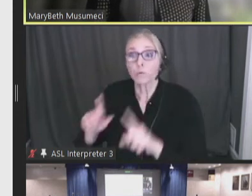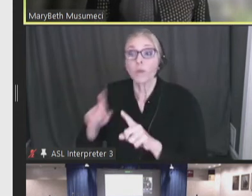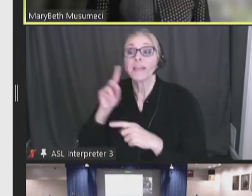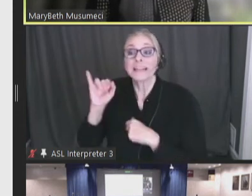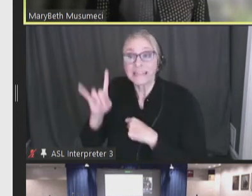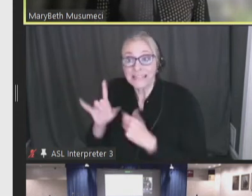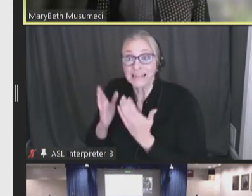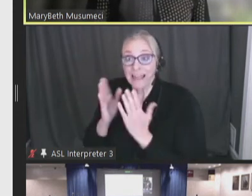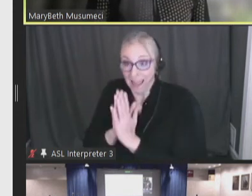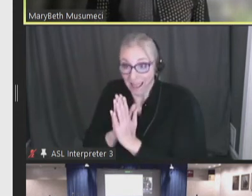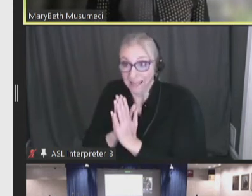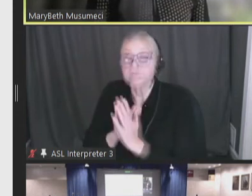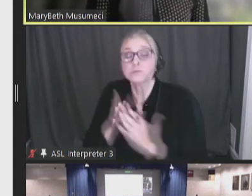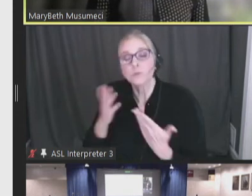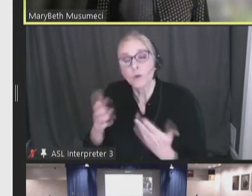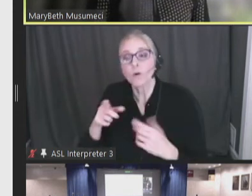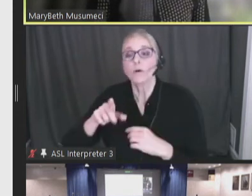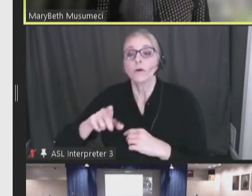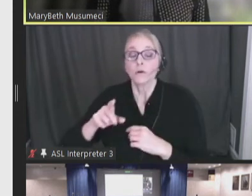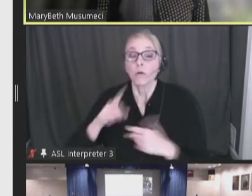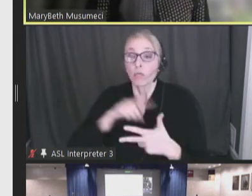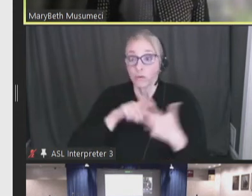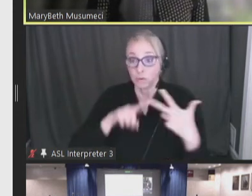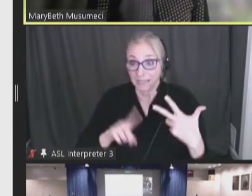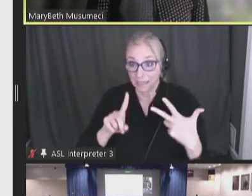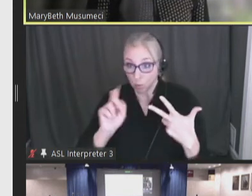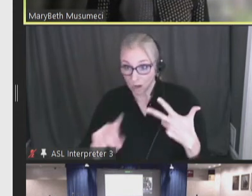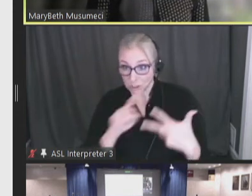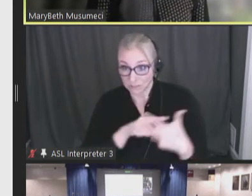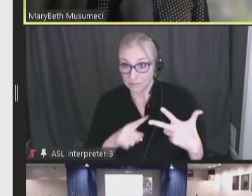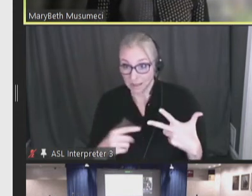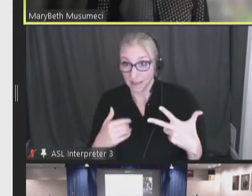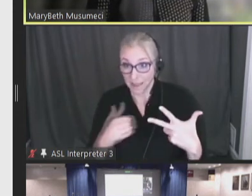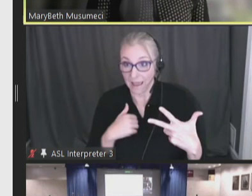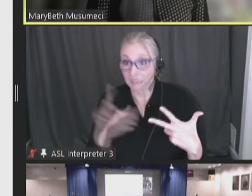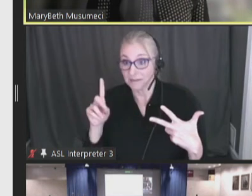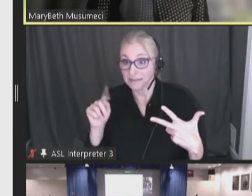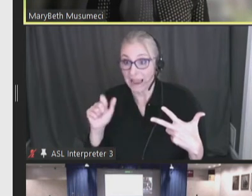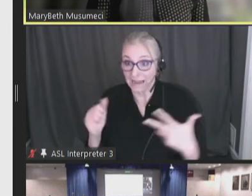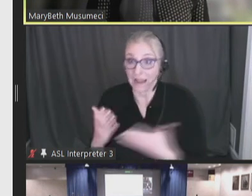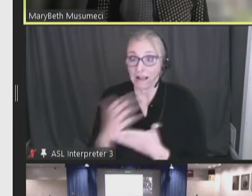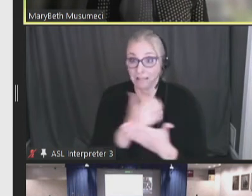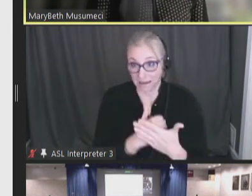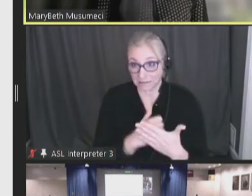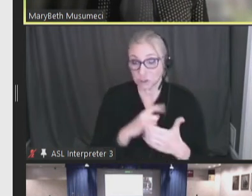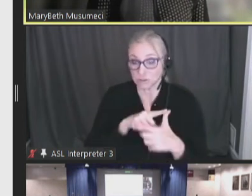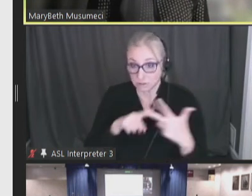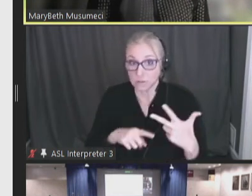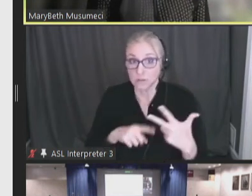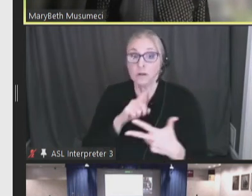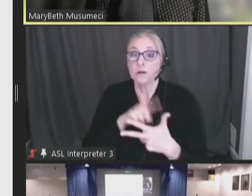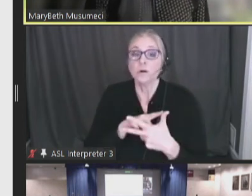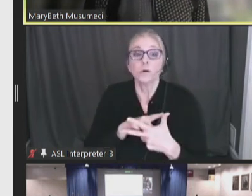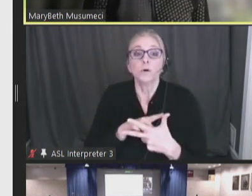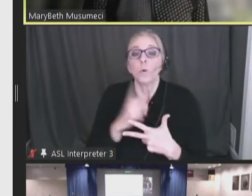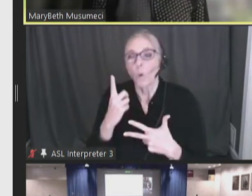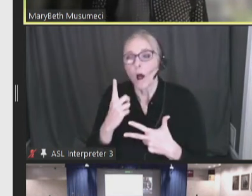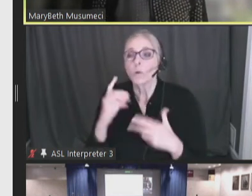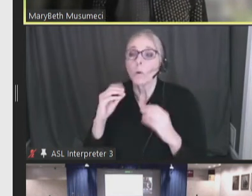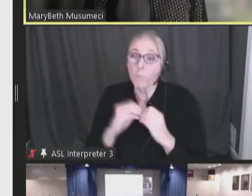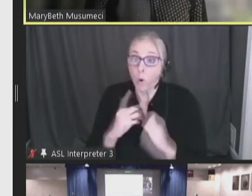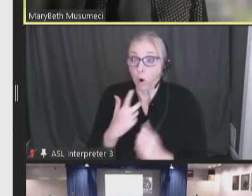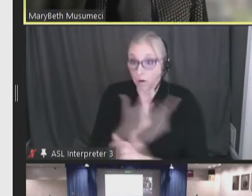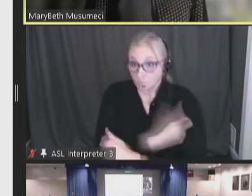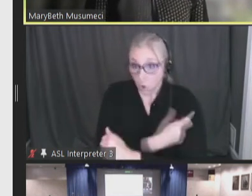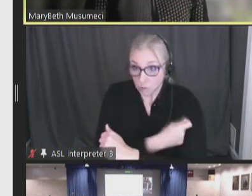ask. So, basically, there's three questions that they have data available on. So, it was the one or more doses of